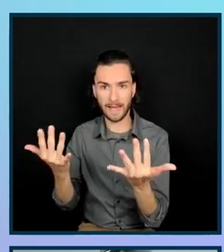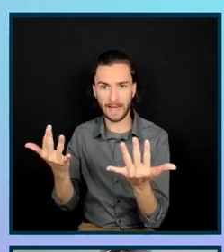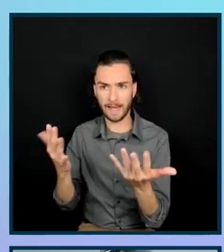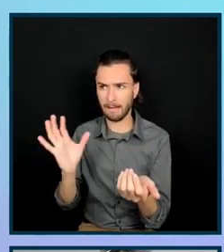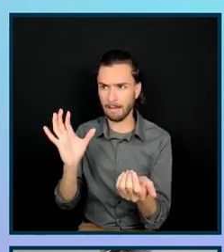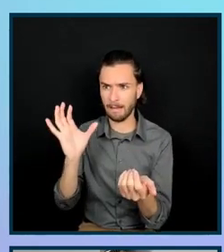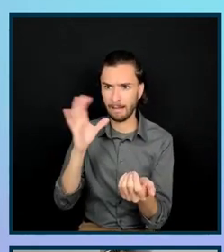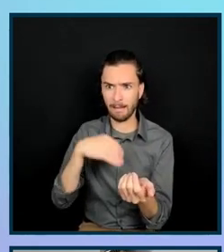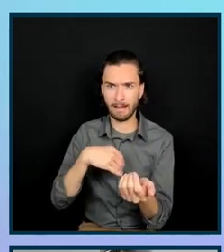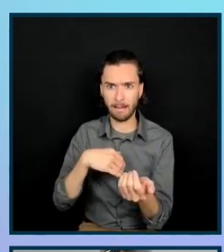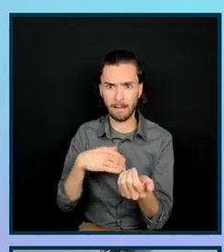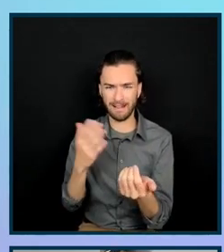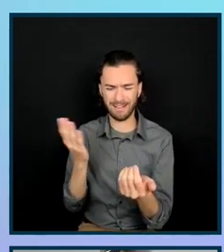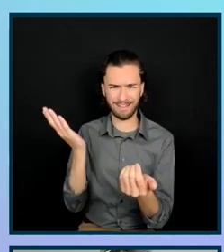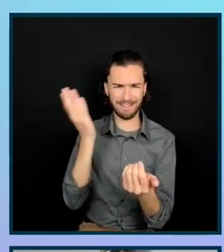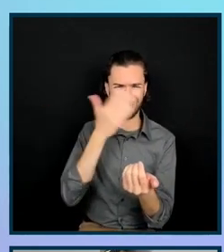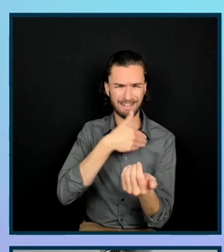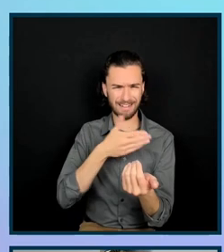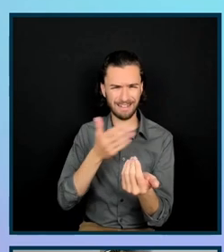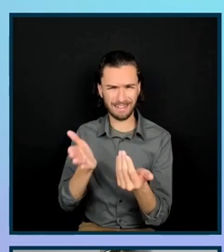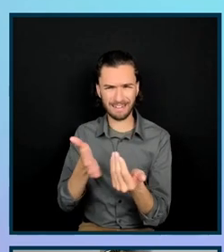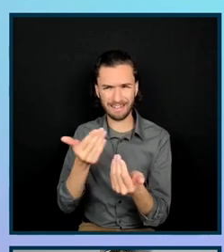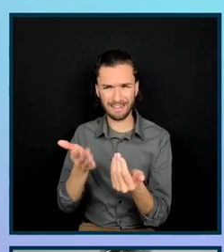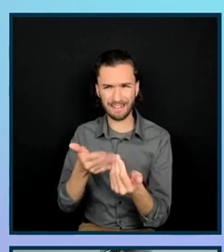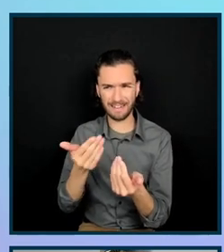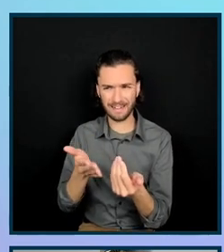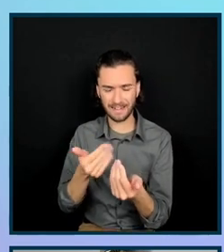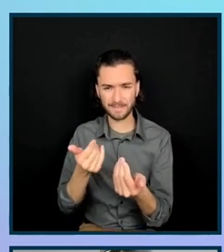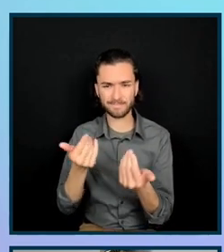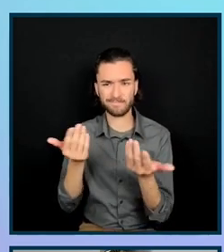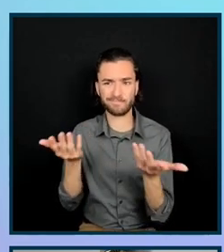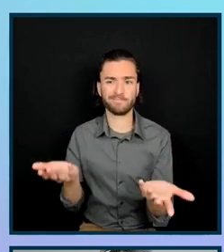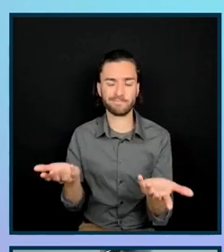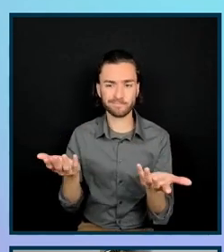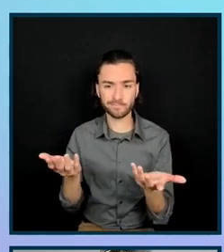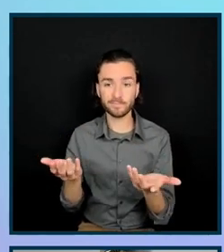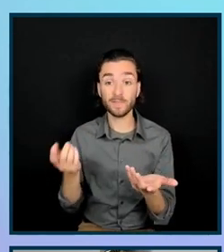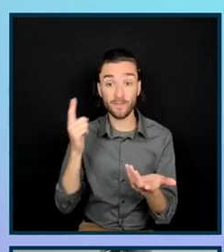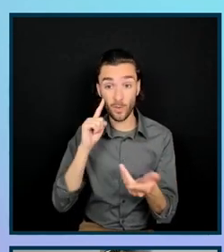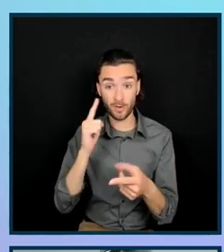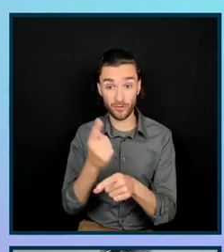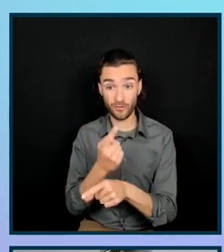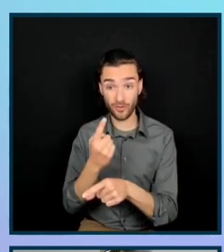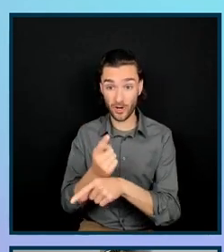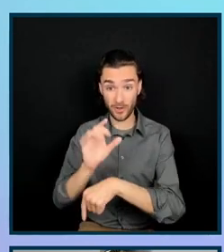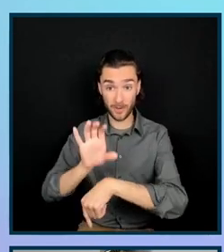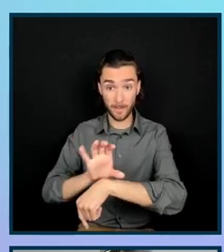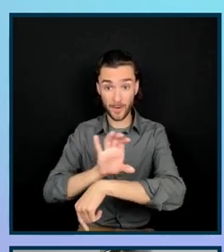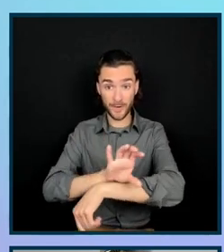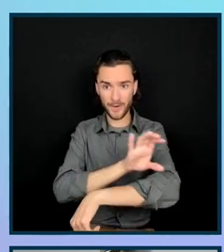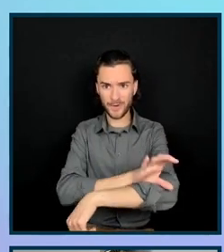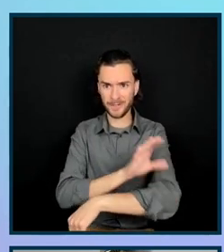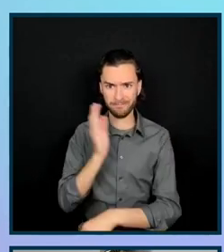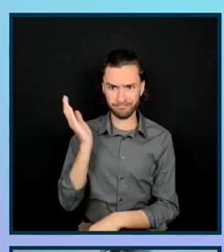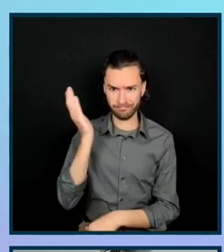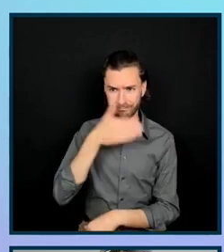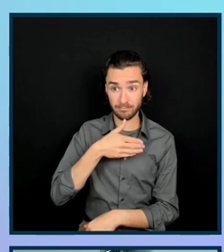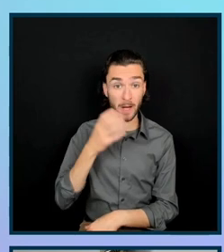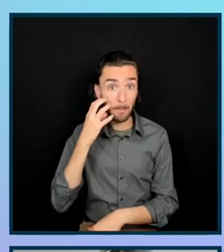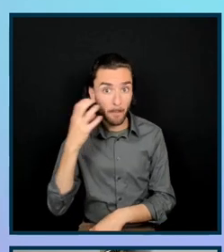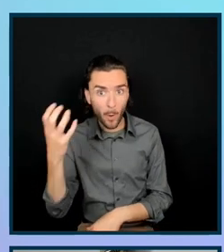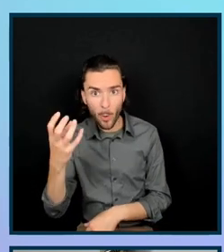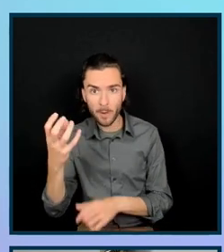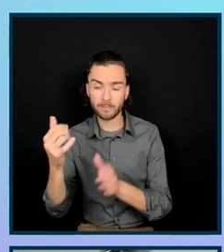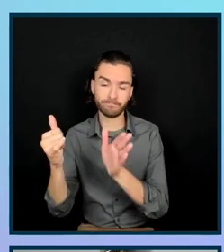showcase that. And it's really hard to see on a desktop computer screen. And it just wouldn't happen at all on mobile because you can't